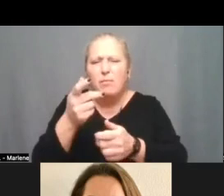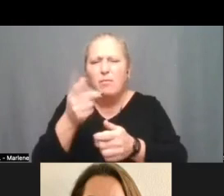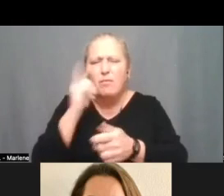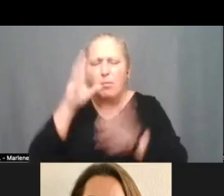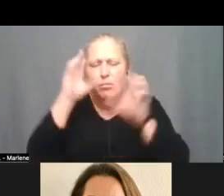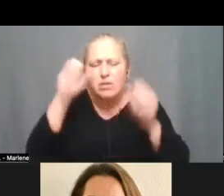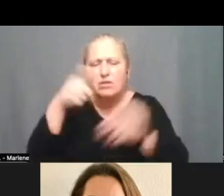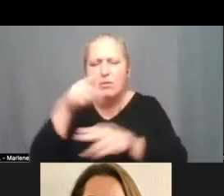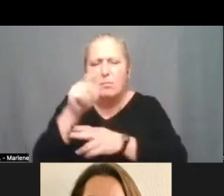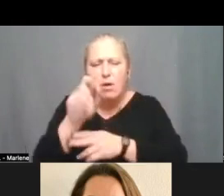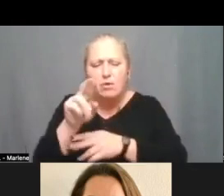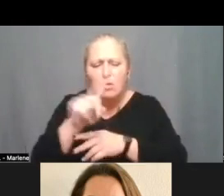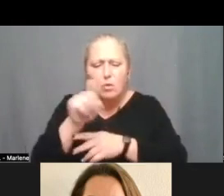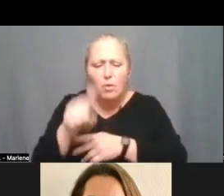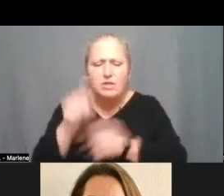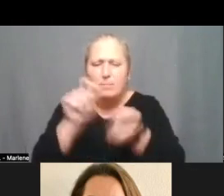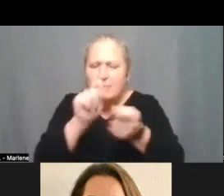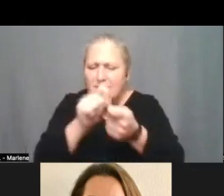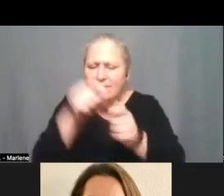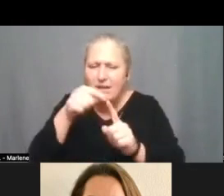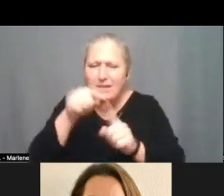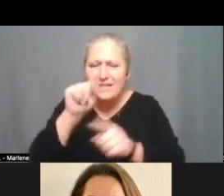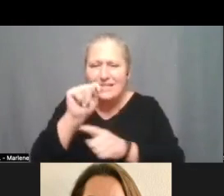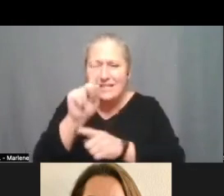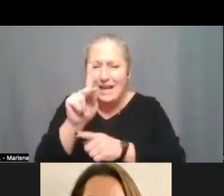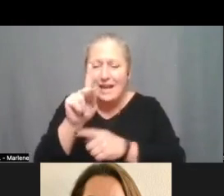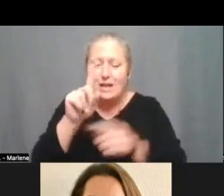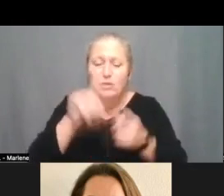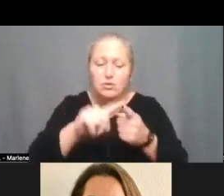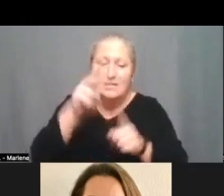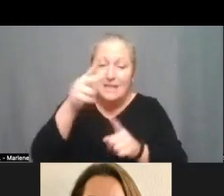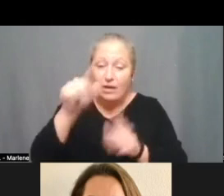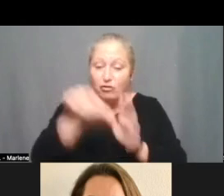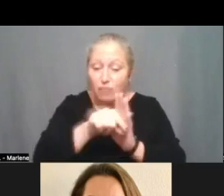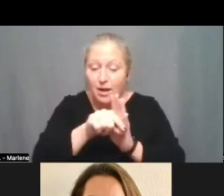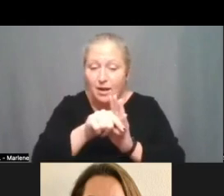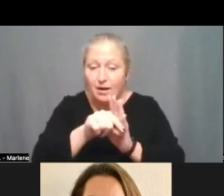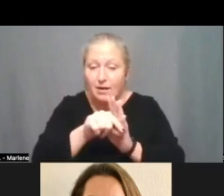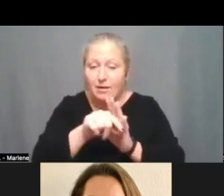regarding more specifically the tk to a second grade um